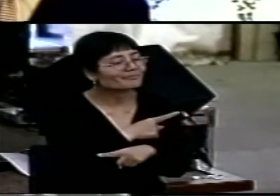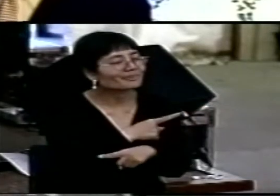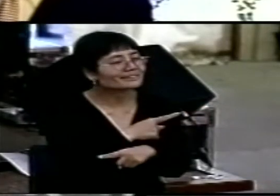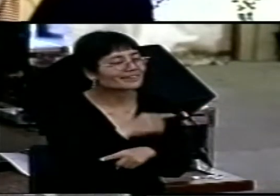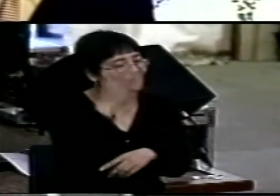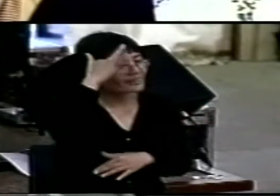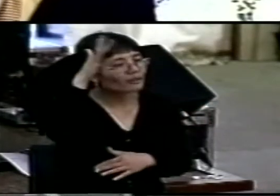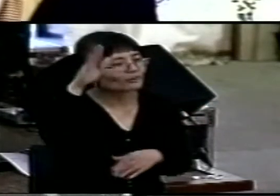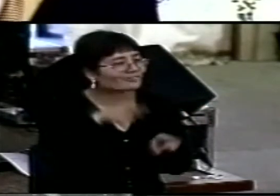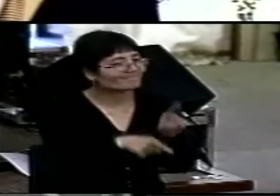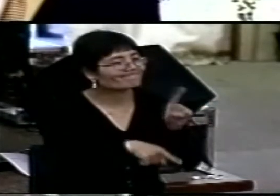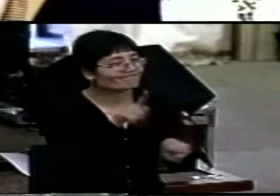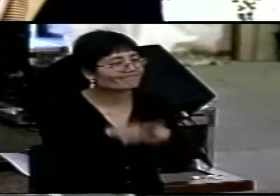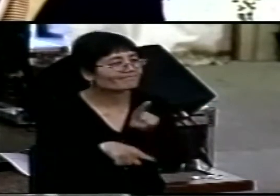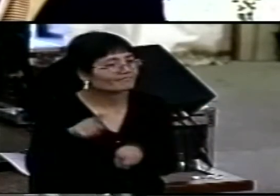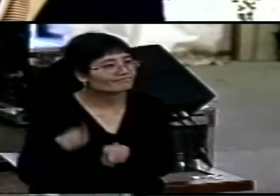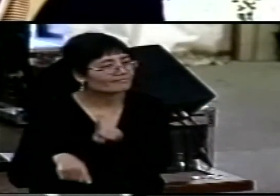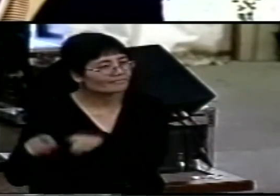important.